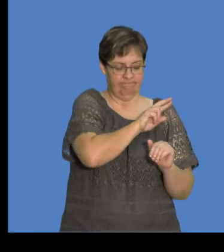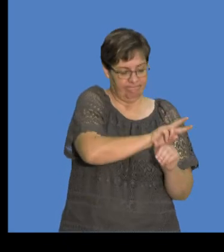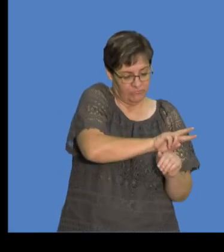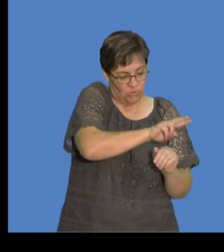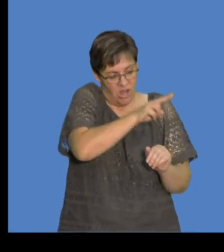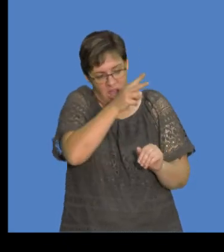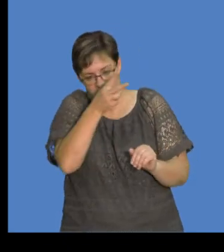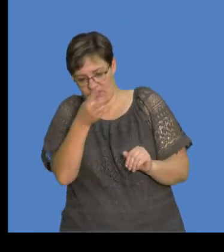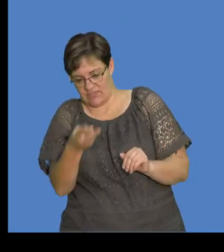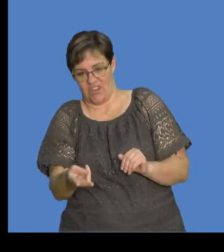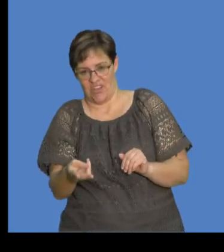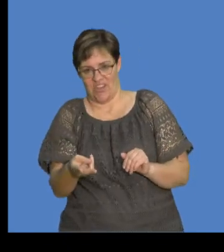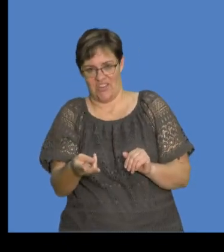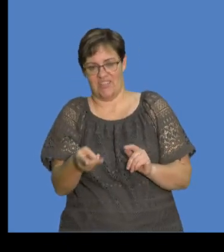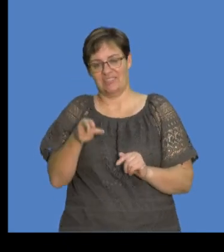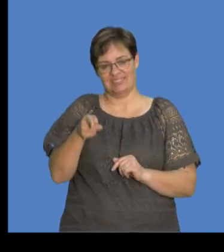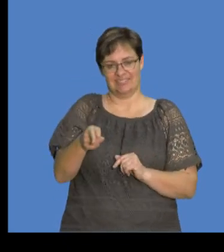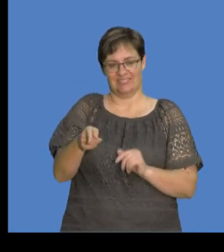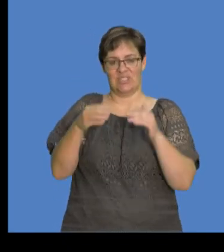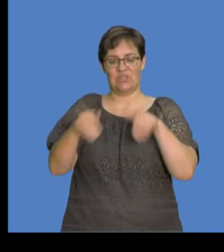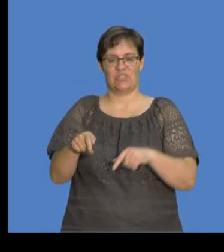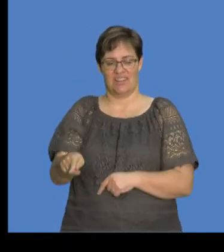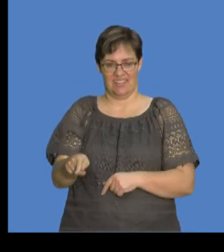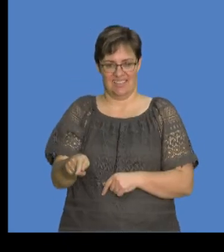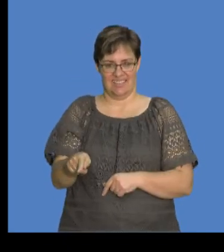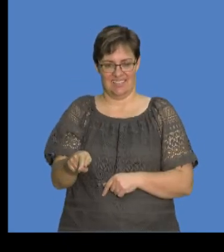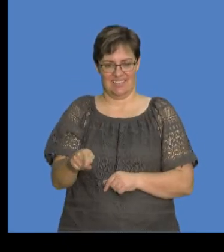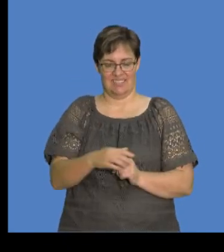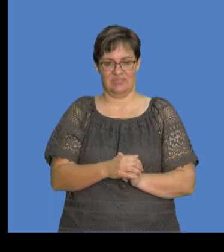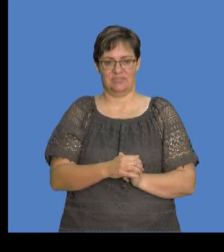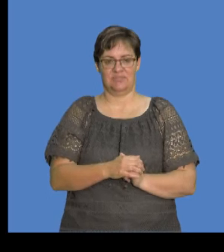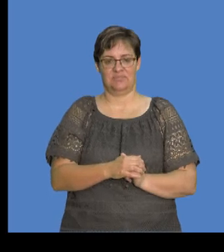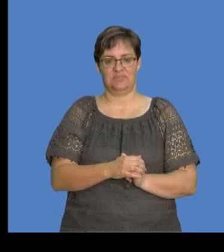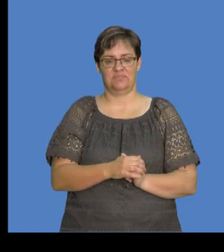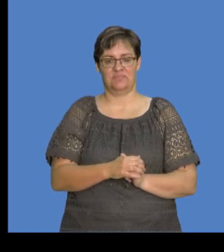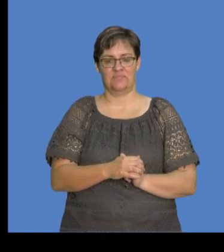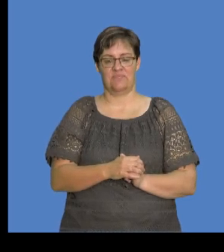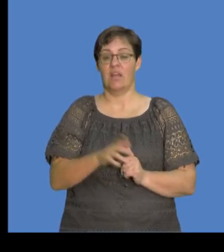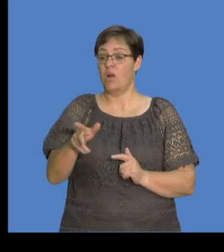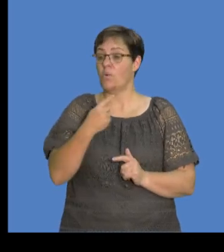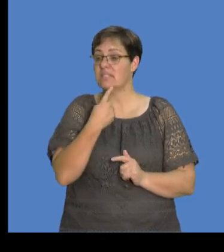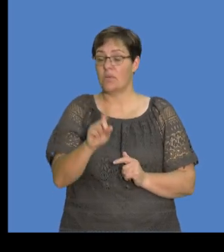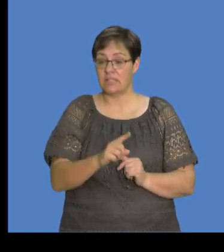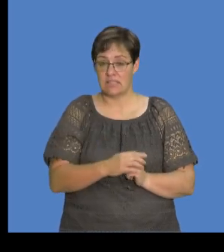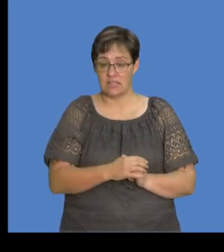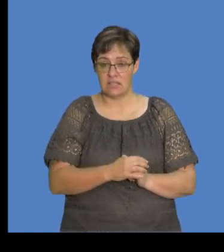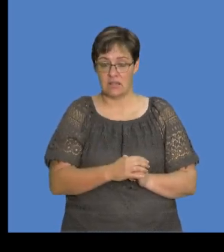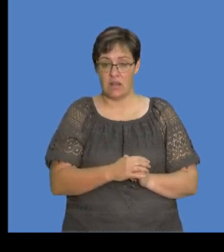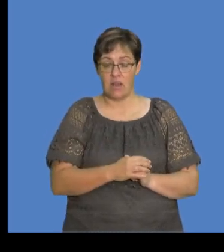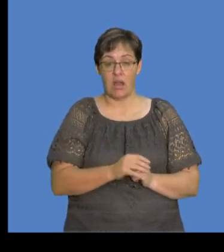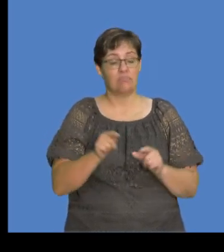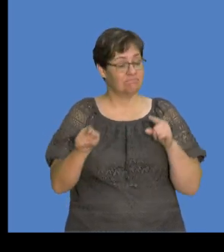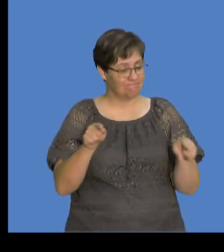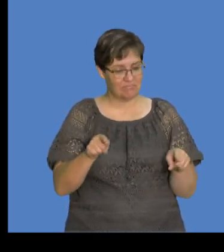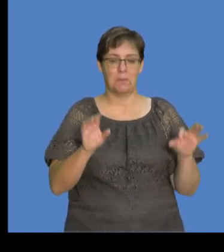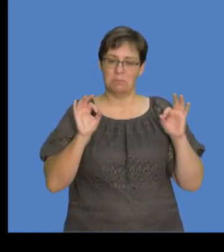from Q1 to Q2 during that physical process. Now, we are saying that now that they